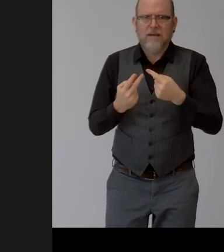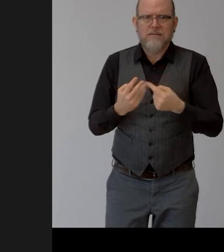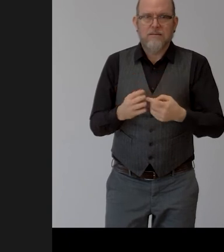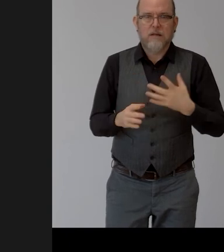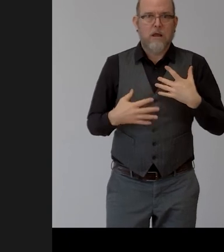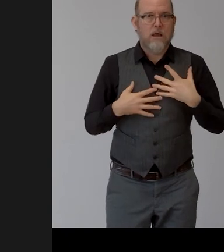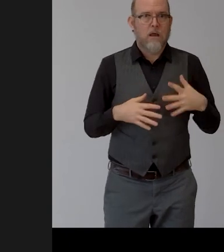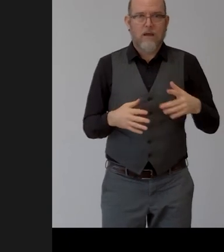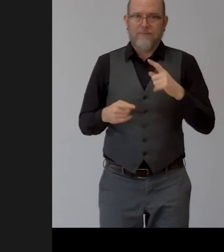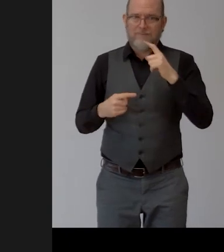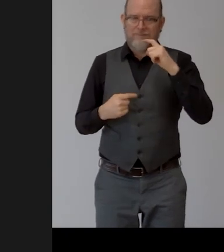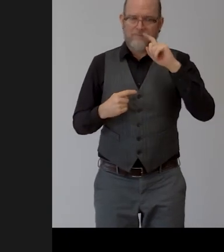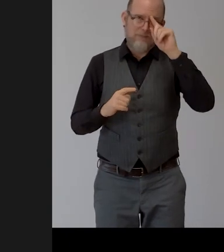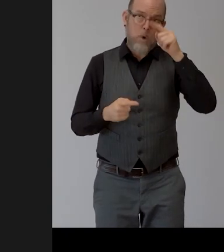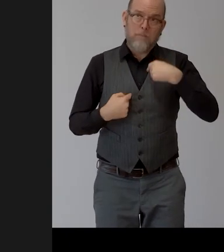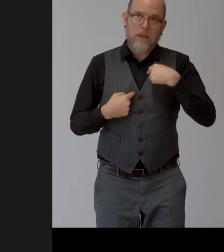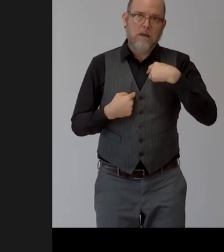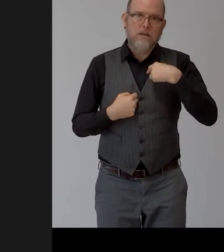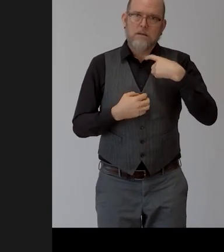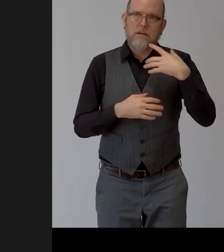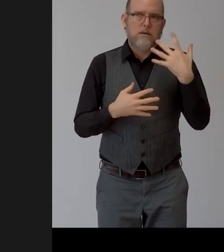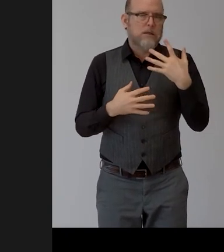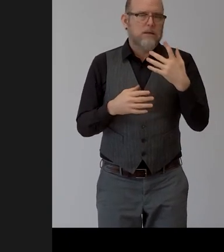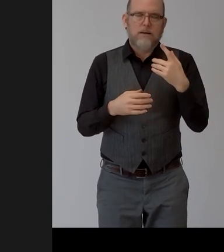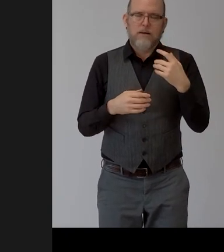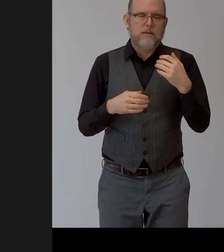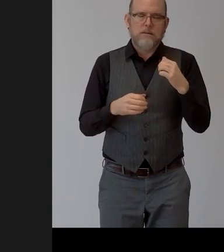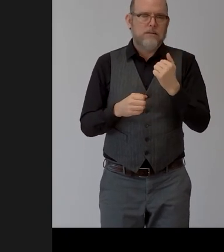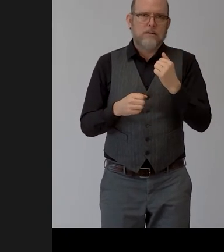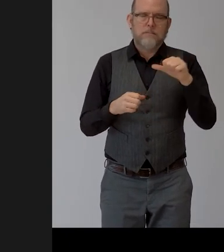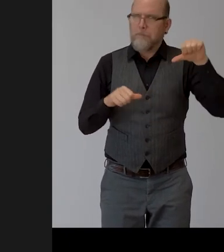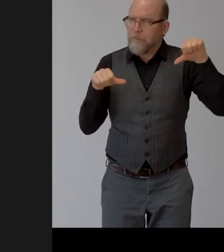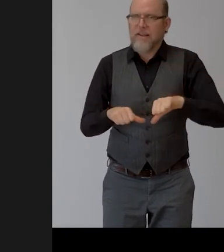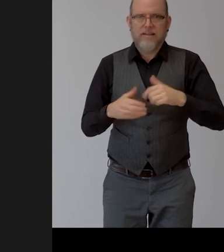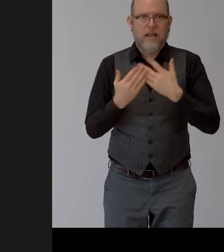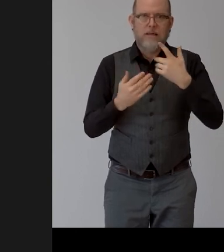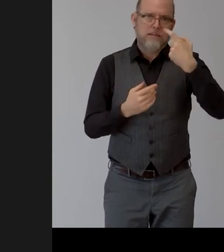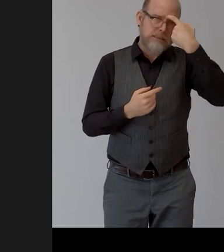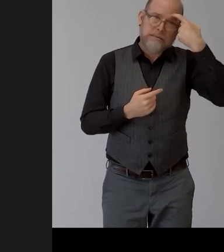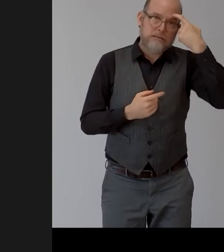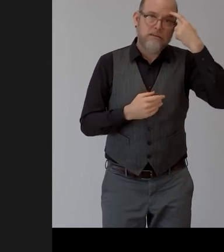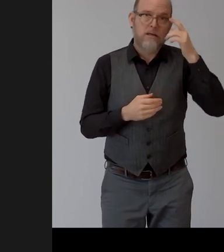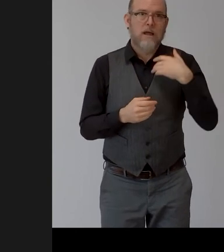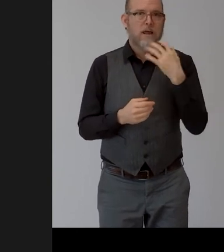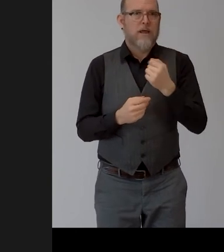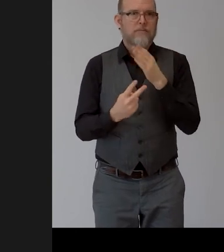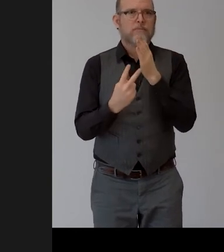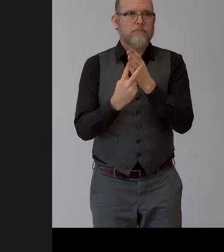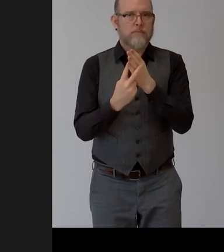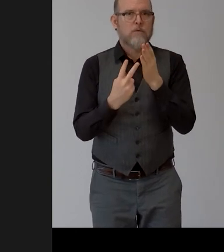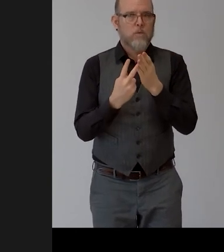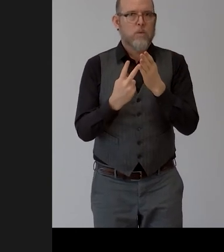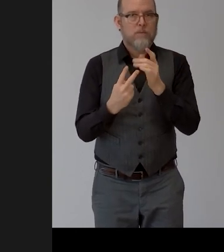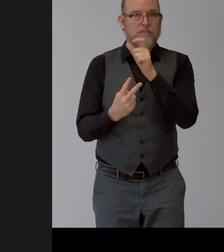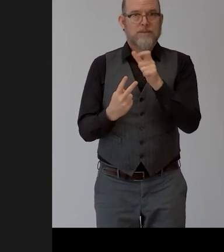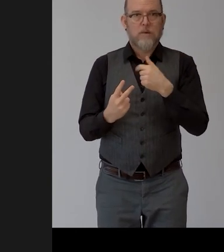it's like i have how i explained it's like i have two person uh people two people inside me the